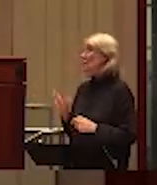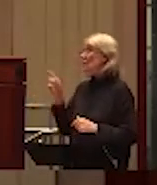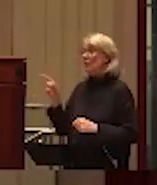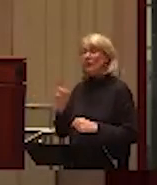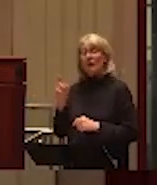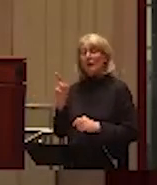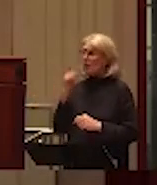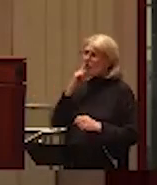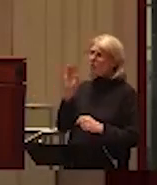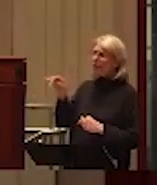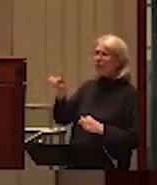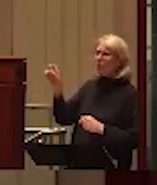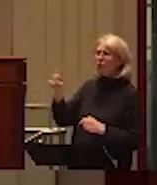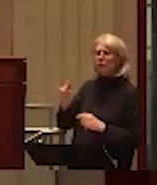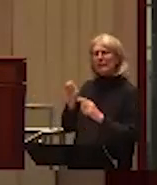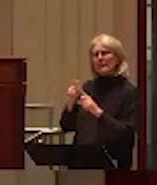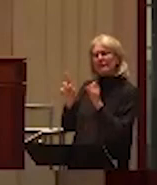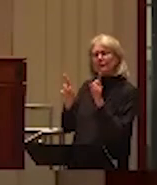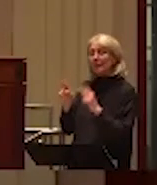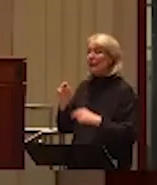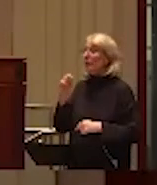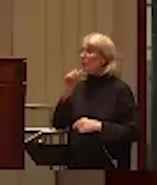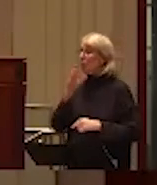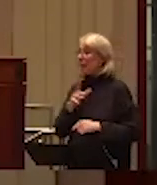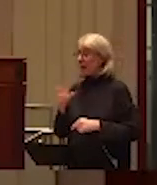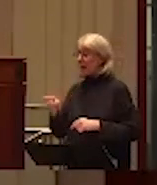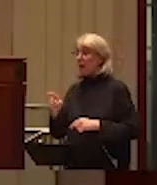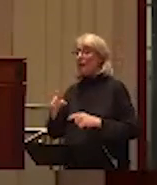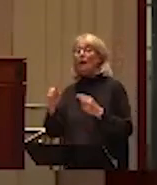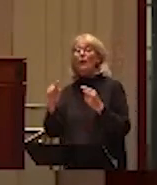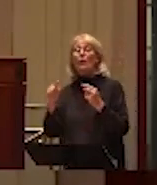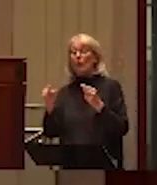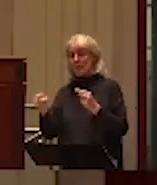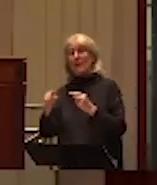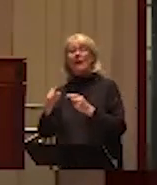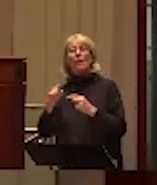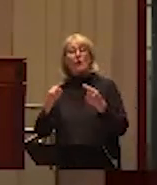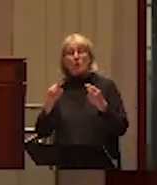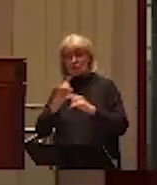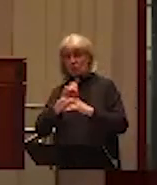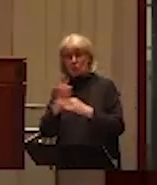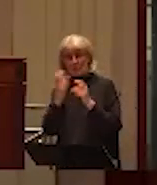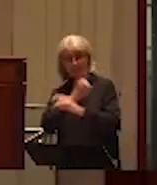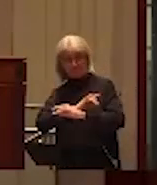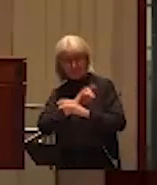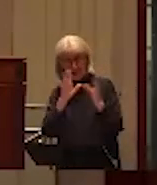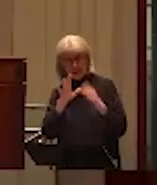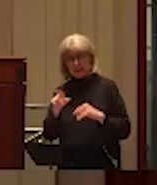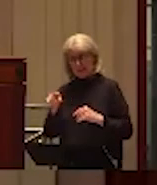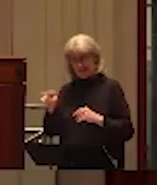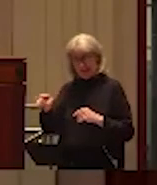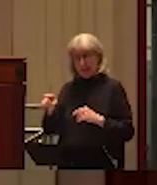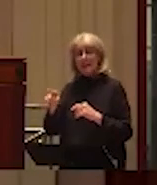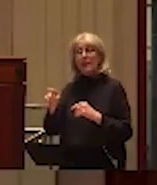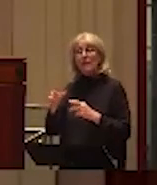original question is women who abuse, was it possible that they experienced abuse from a male? Yes.